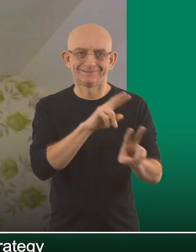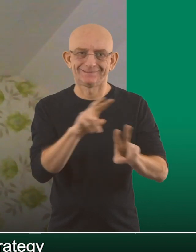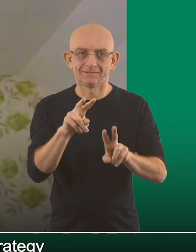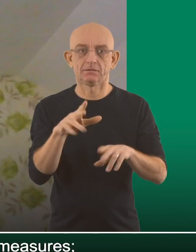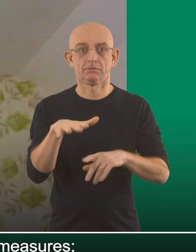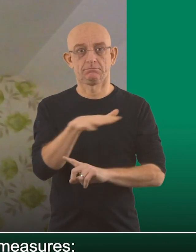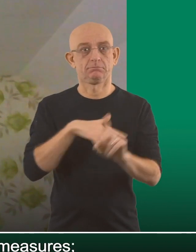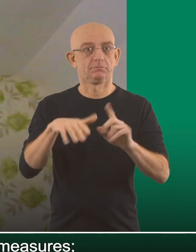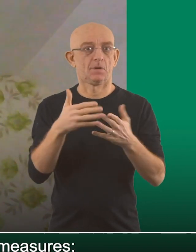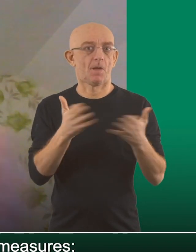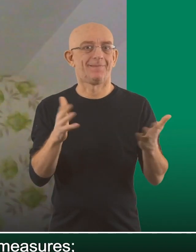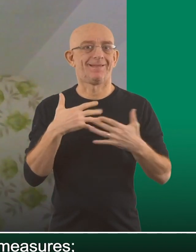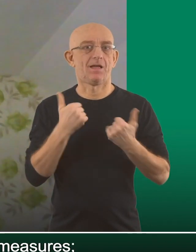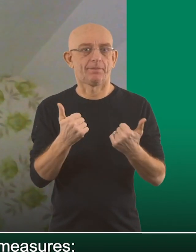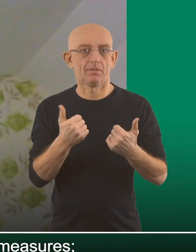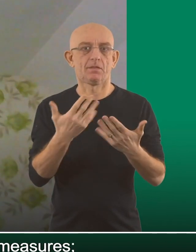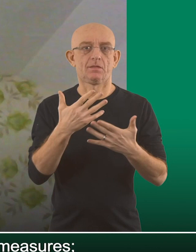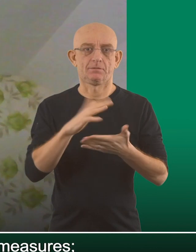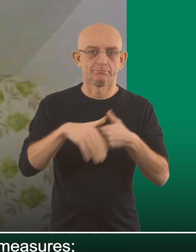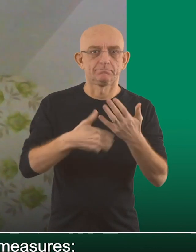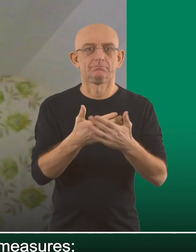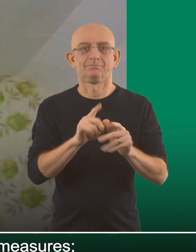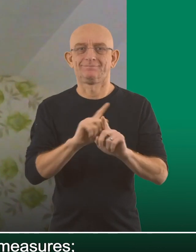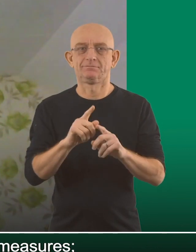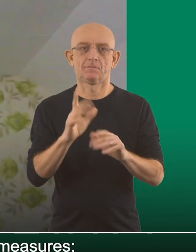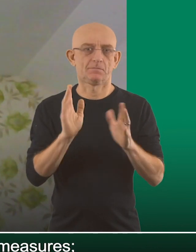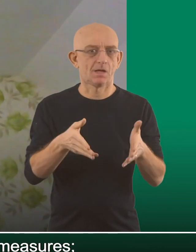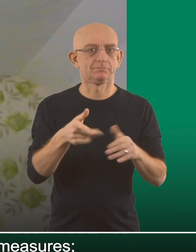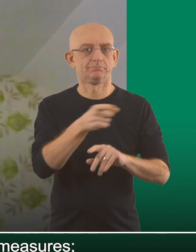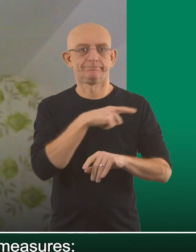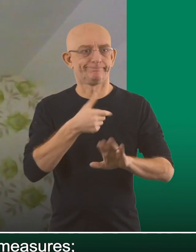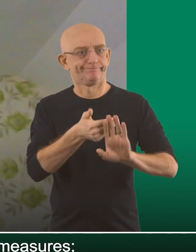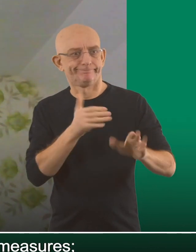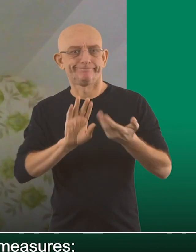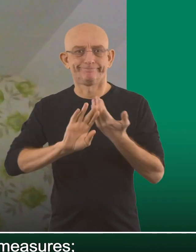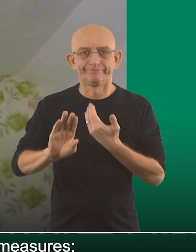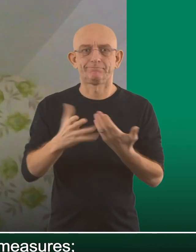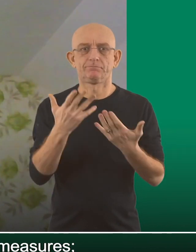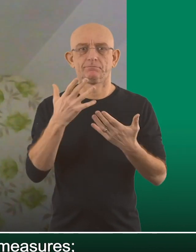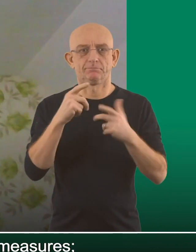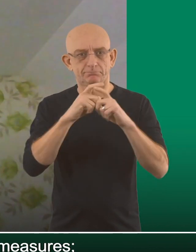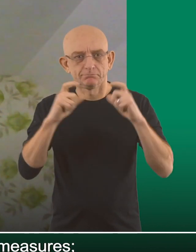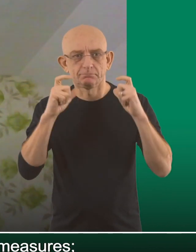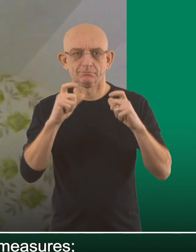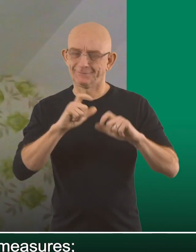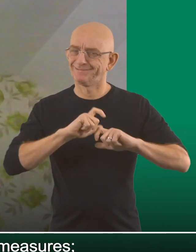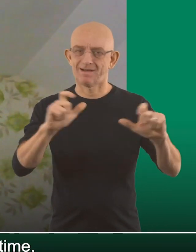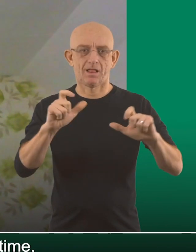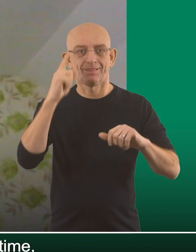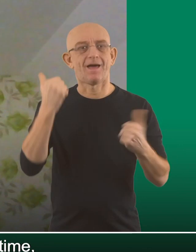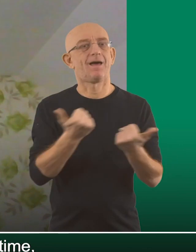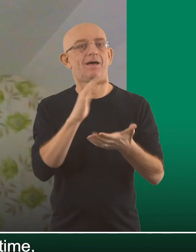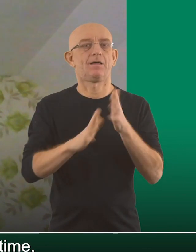the start. The basic public health and hygiene measures, washing your hands, keeping a distance, wearing your face mask,